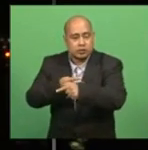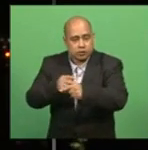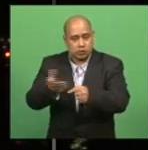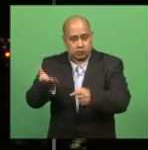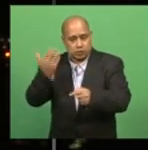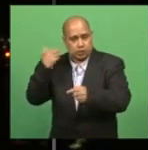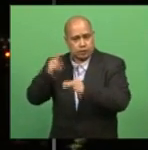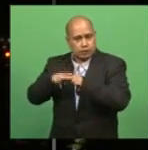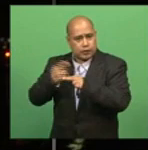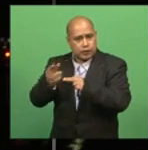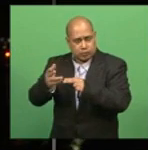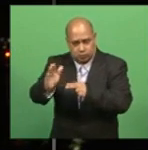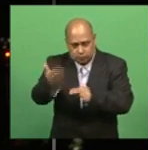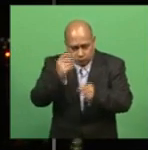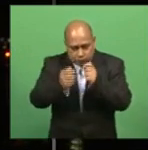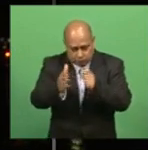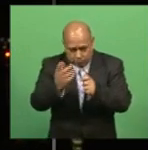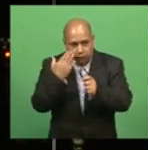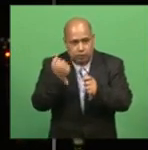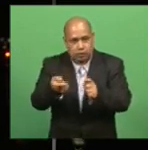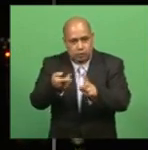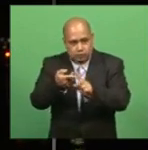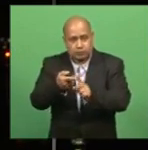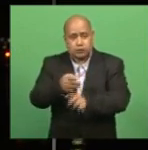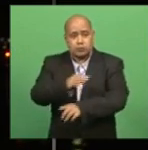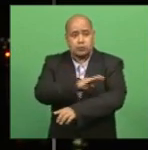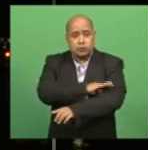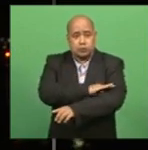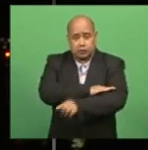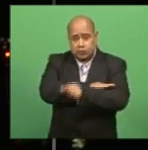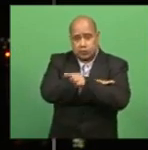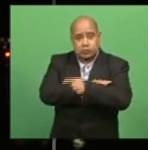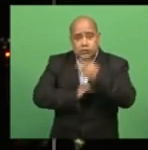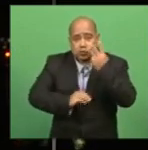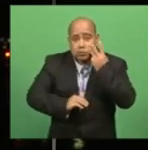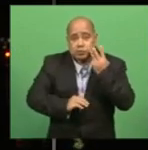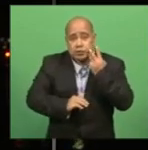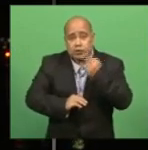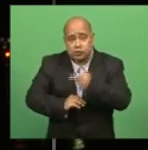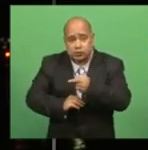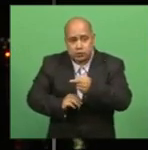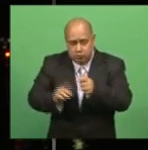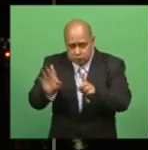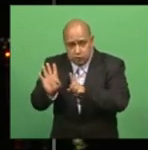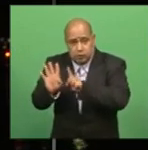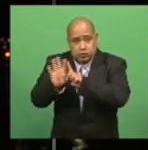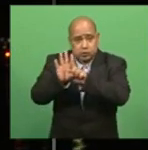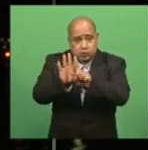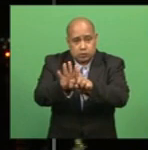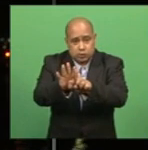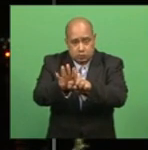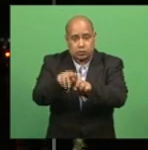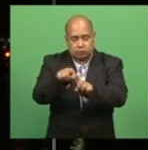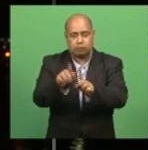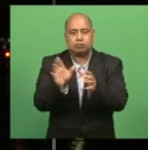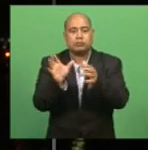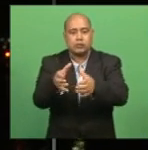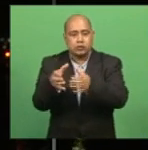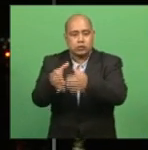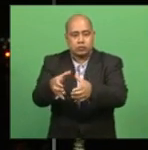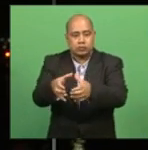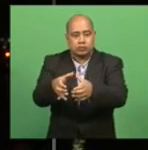Prime Minister Vurenge Mbainimarama says the woman and her contacts are now in isolation and she is in stable condition.